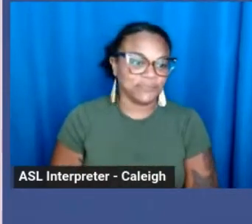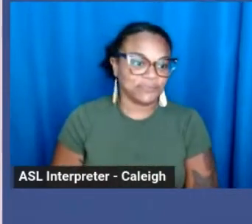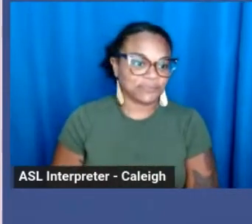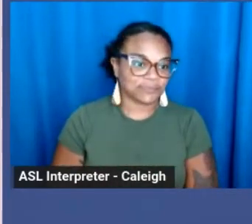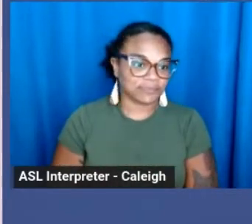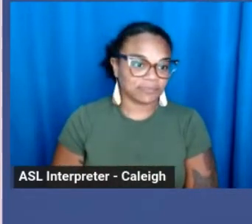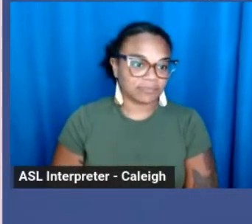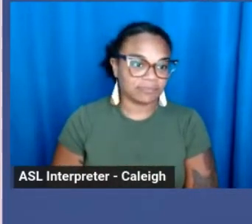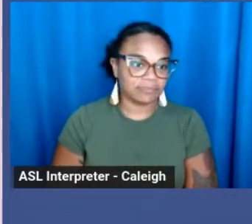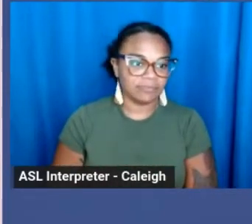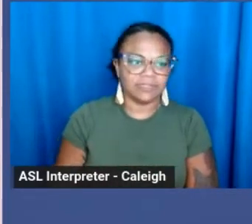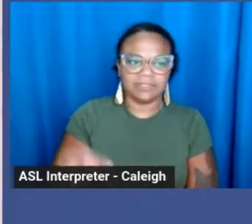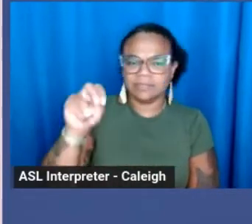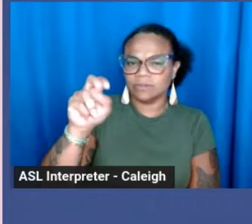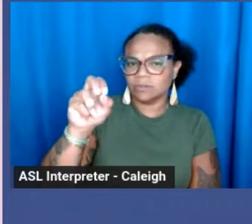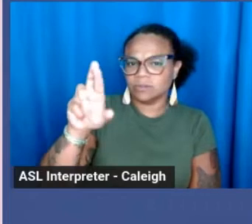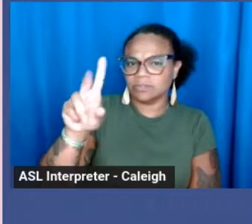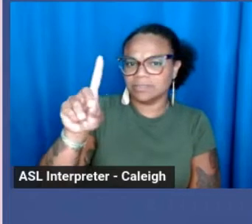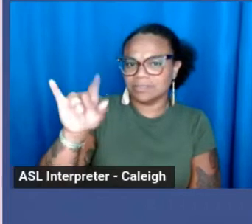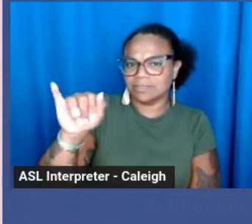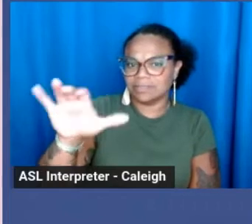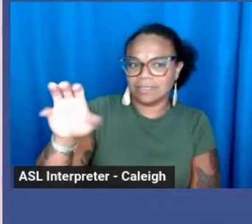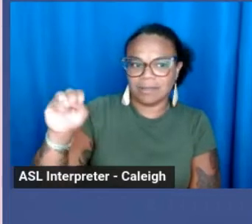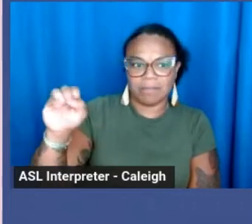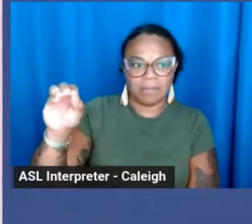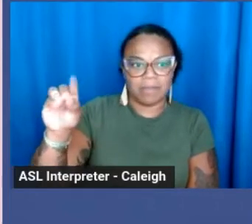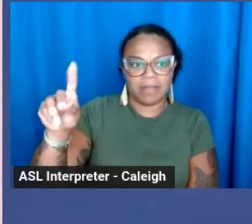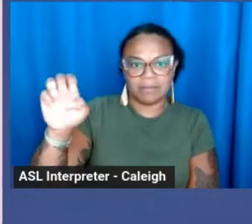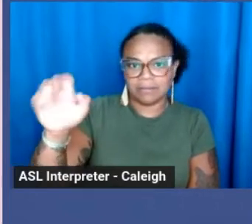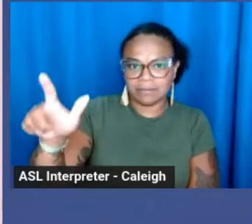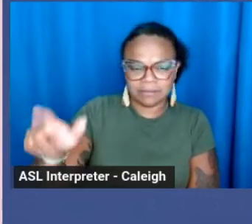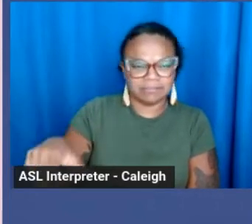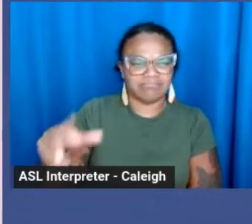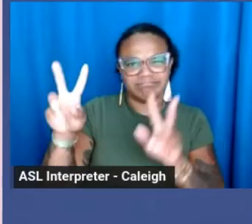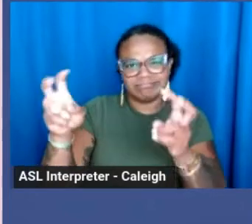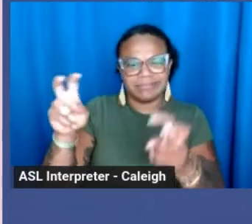So what is the Nordic model, or neo-abolitionism?